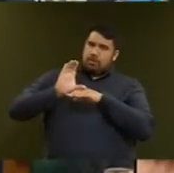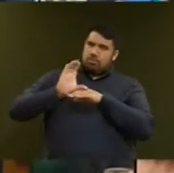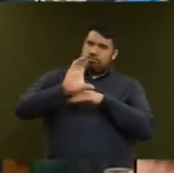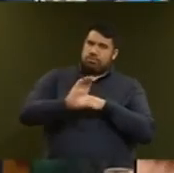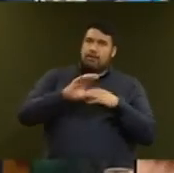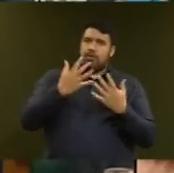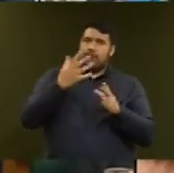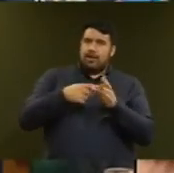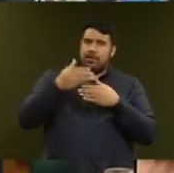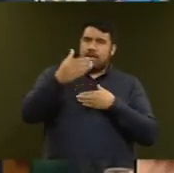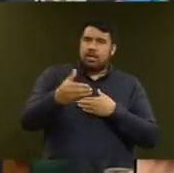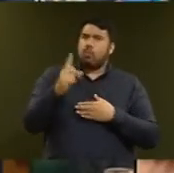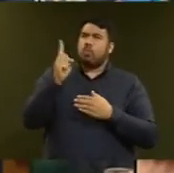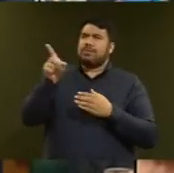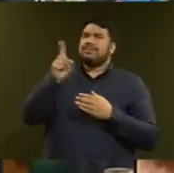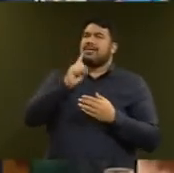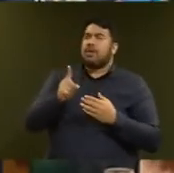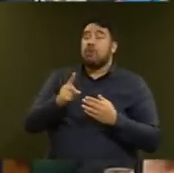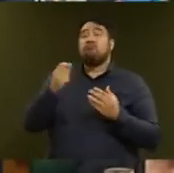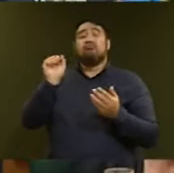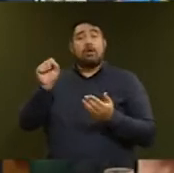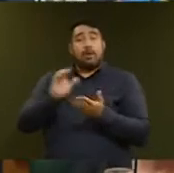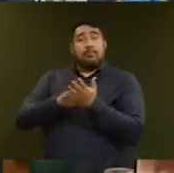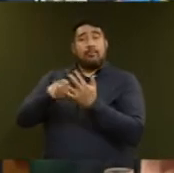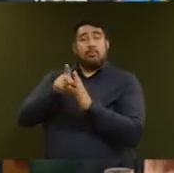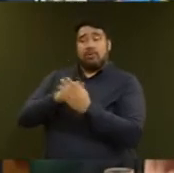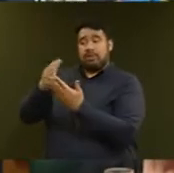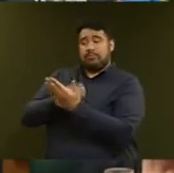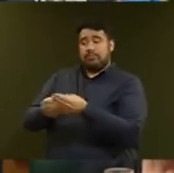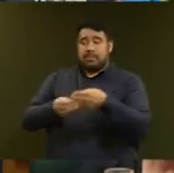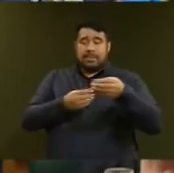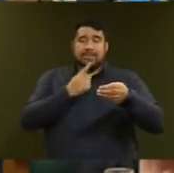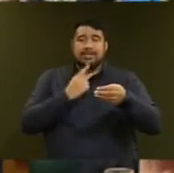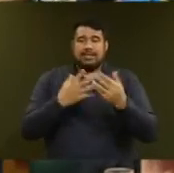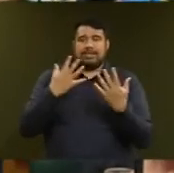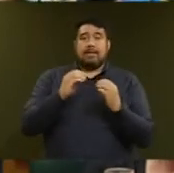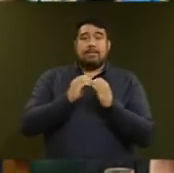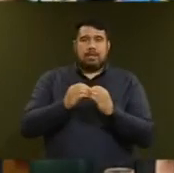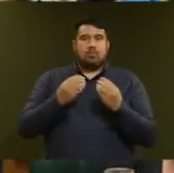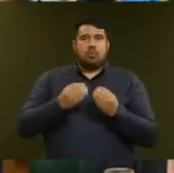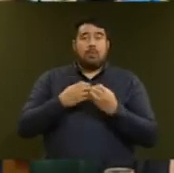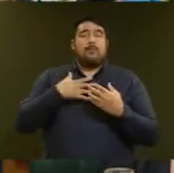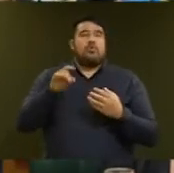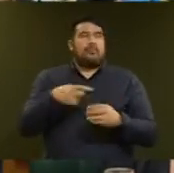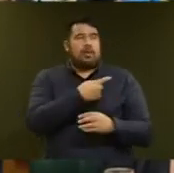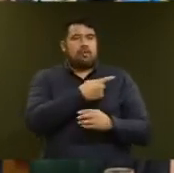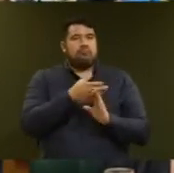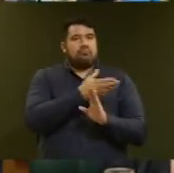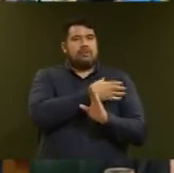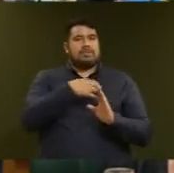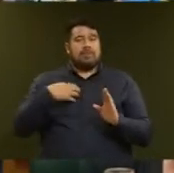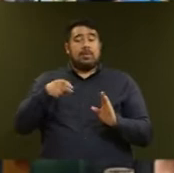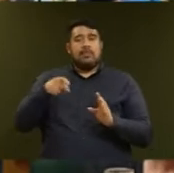Moody's notes that this stronger infrastructure investment, $10 billion more than the previous Government had planned, will improve the supply